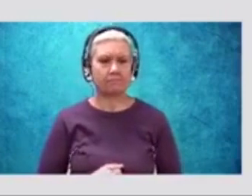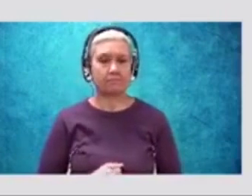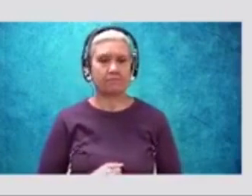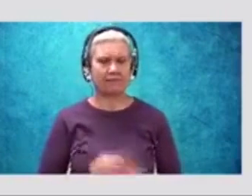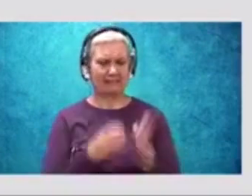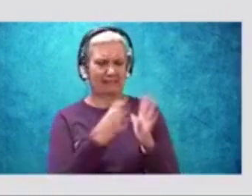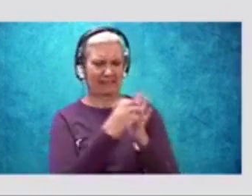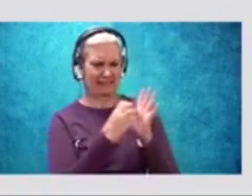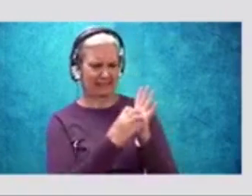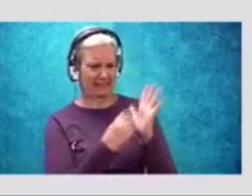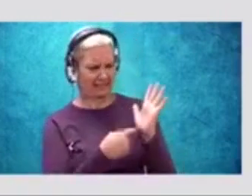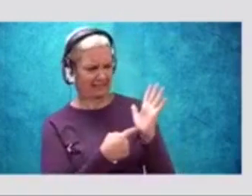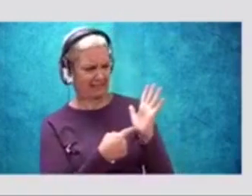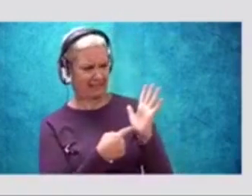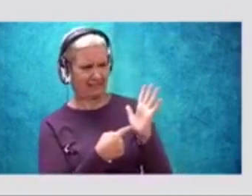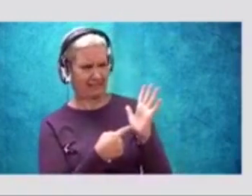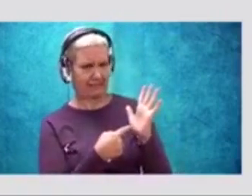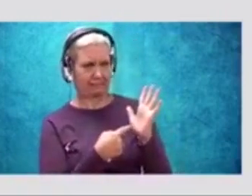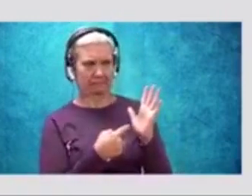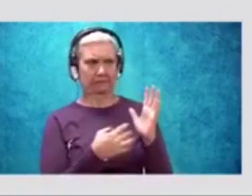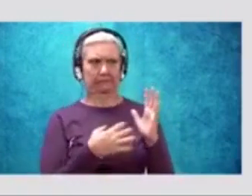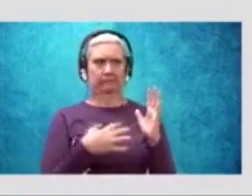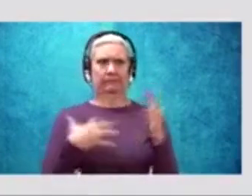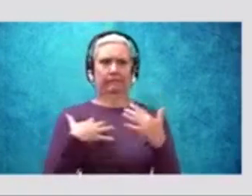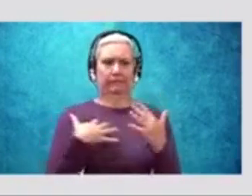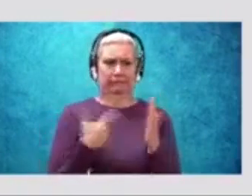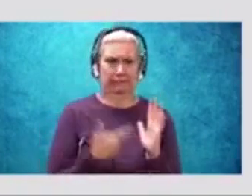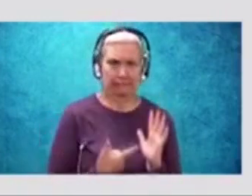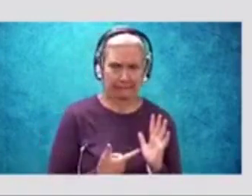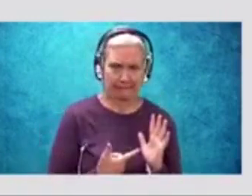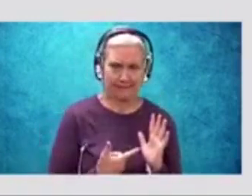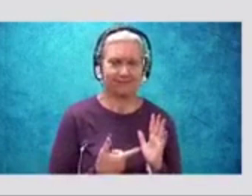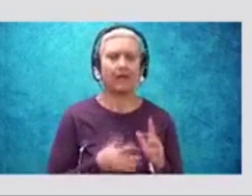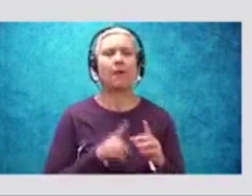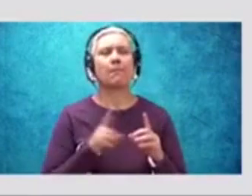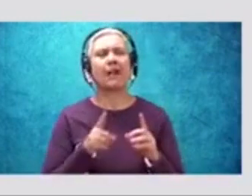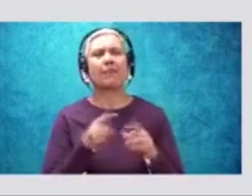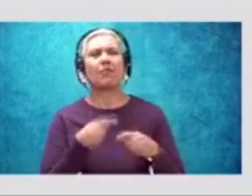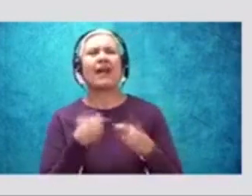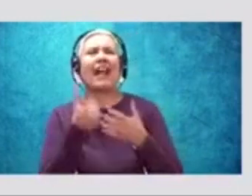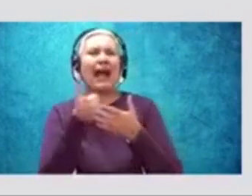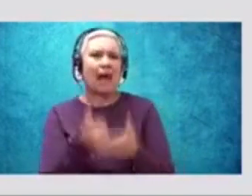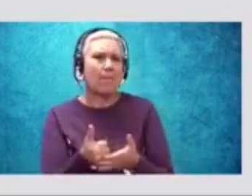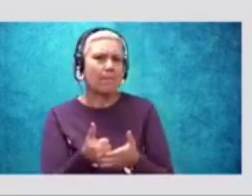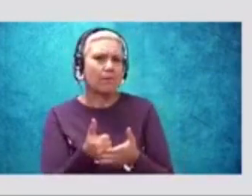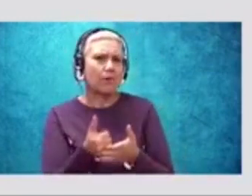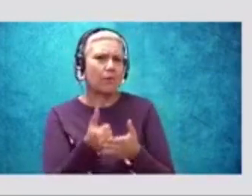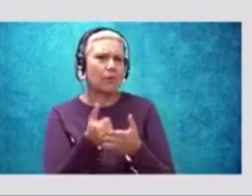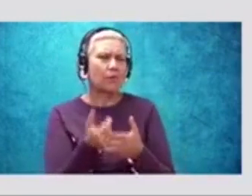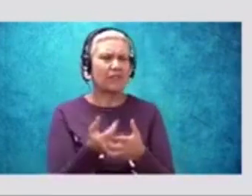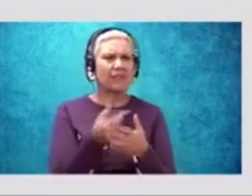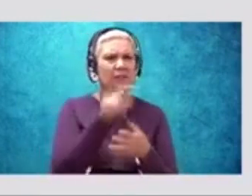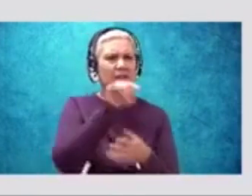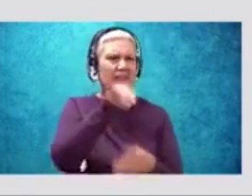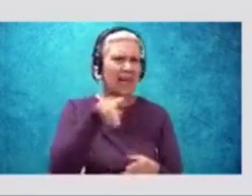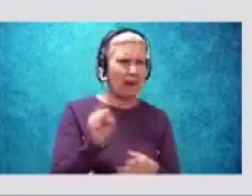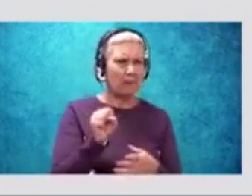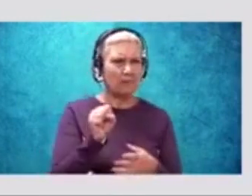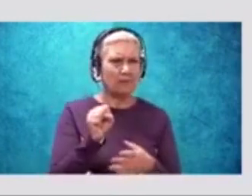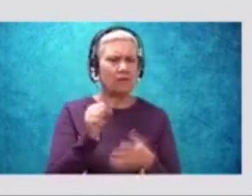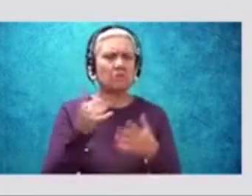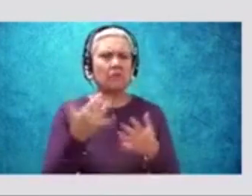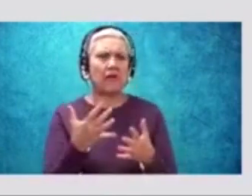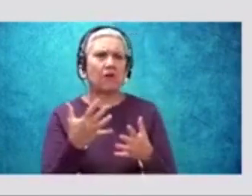be a little intimidating, but I hope to give you some tips that will help you as you're reading through the